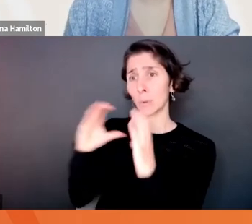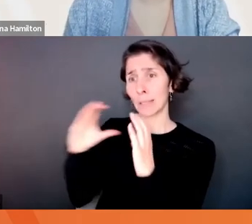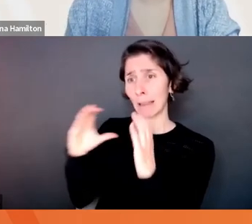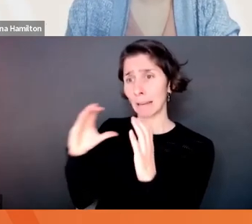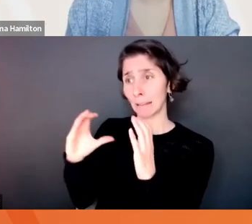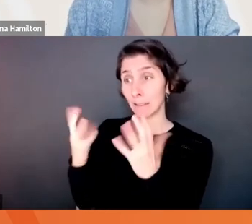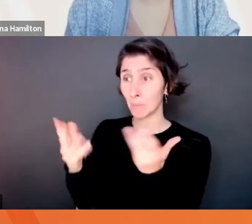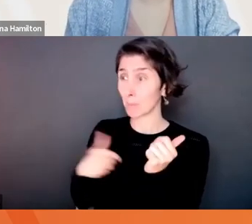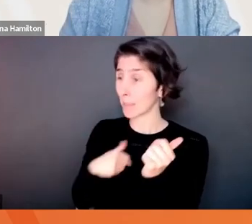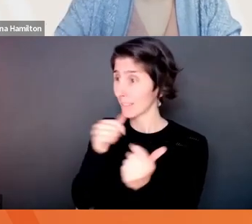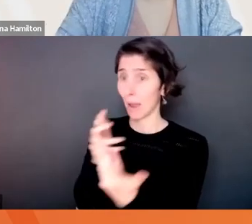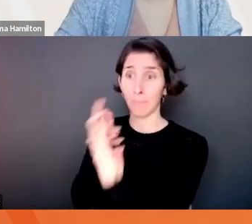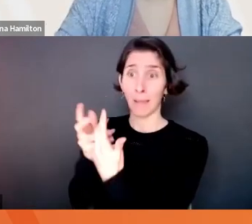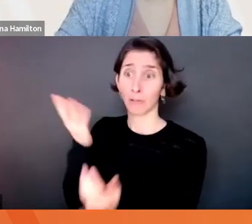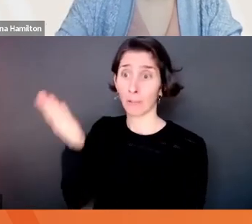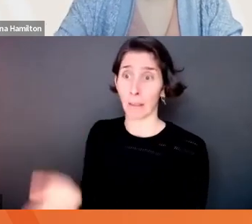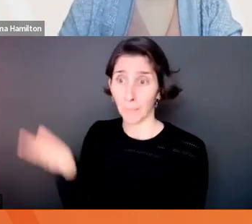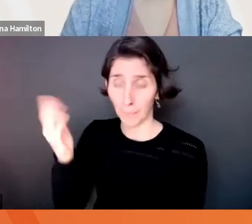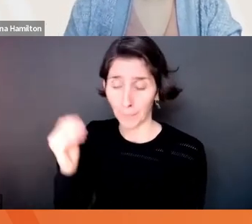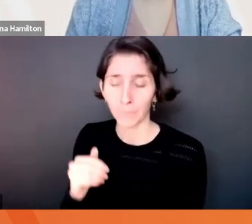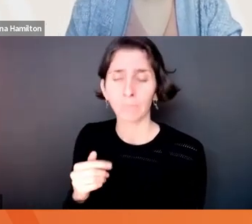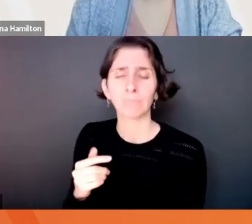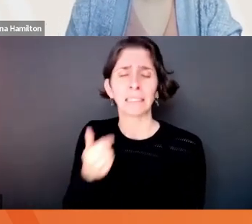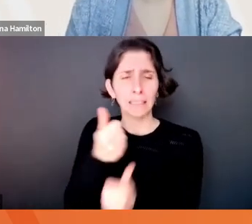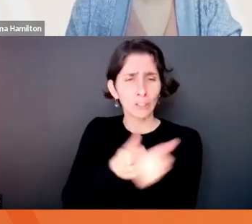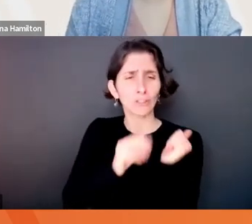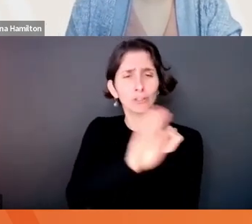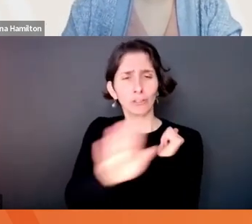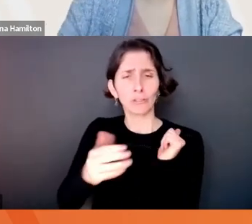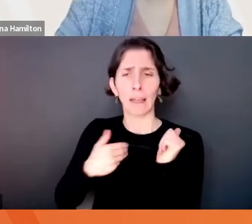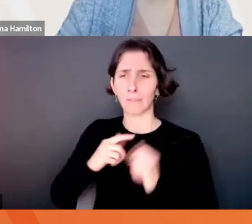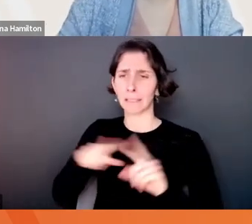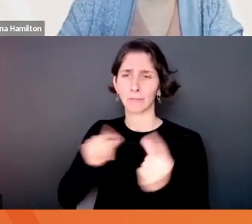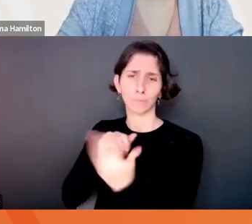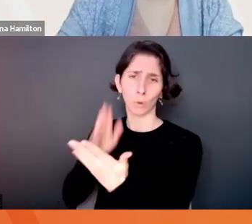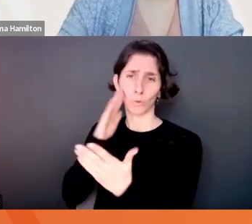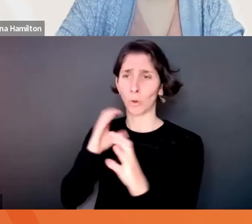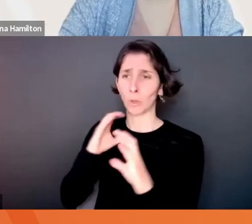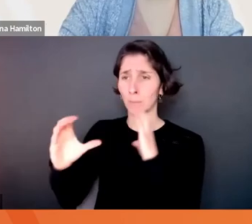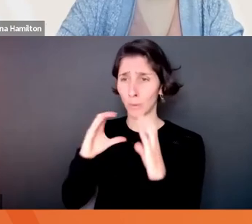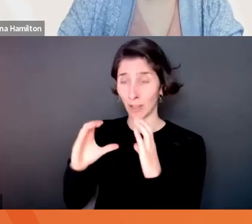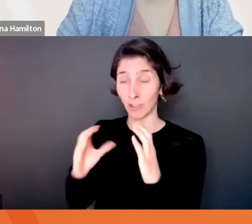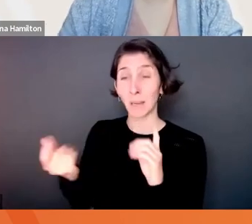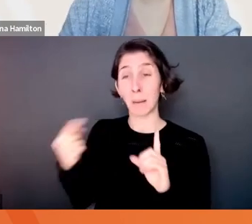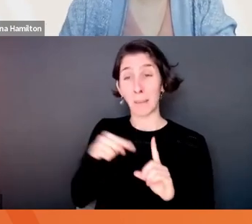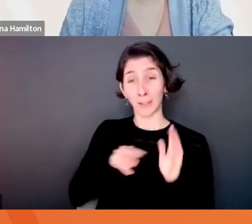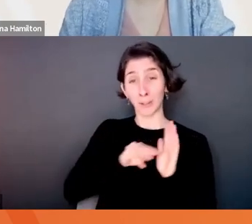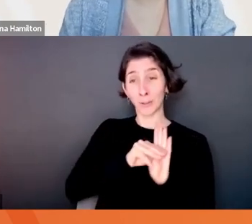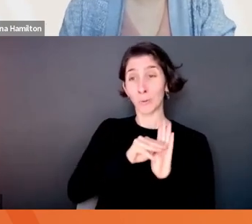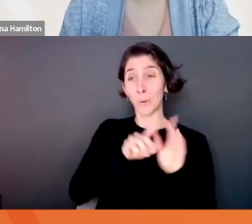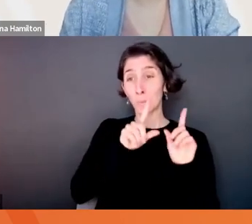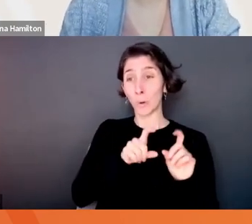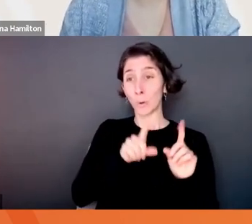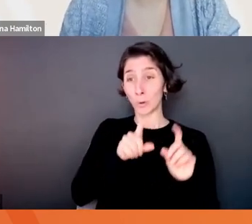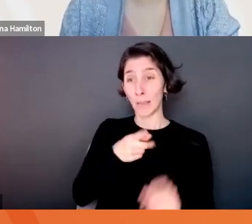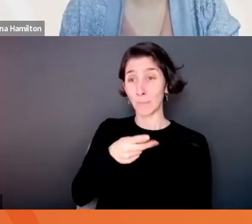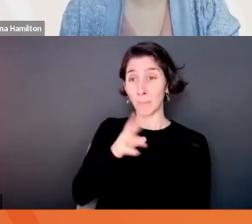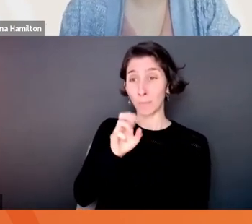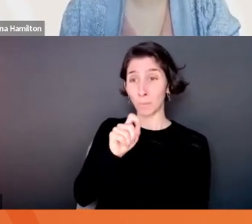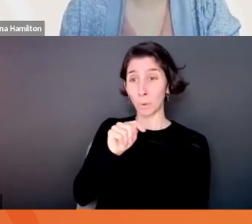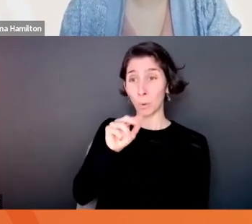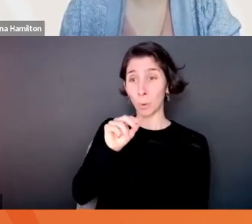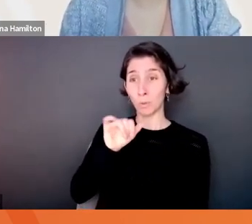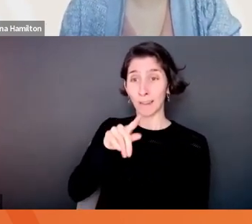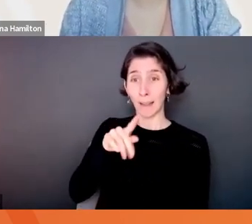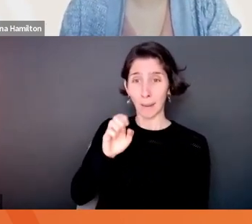Right. So we all have different ways of communication. And so if we go back to like the concept of prototyping, maybe if I'm trying to come with you with like a cerebral idea,